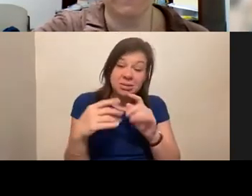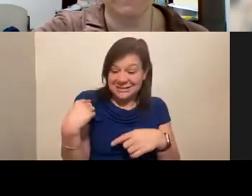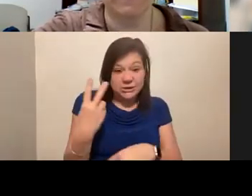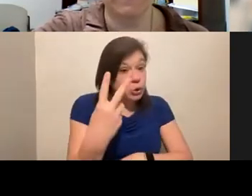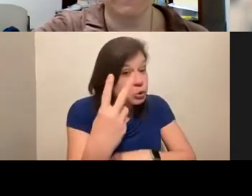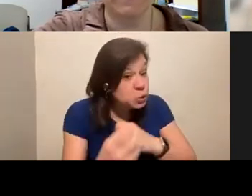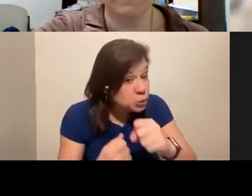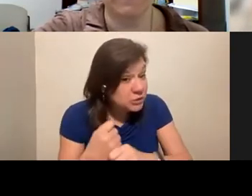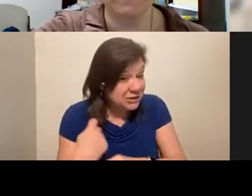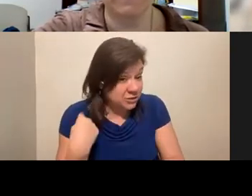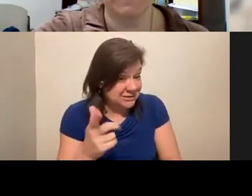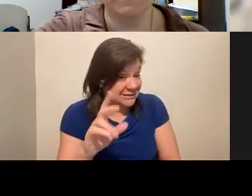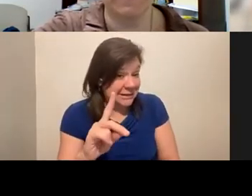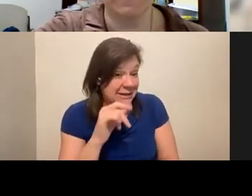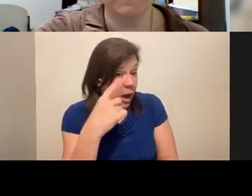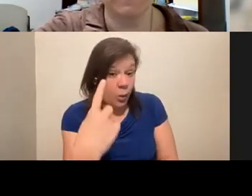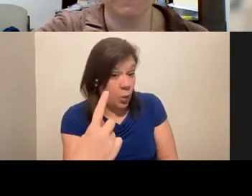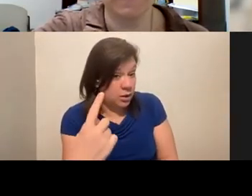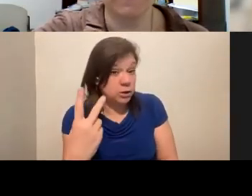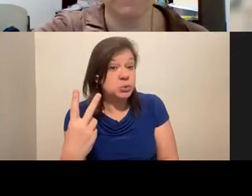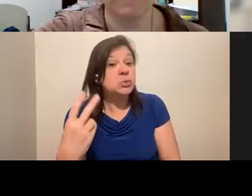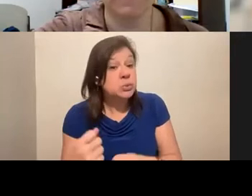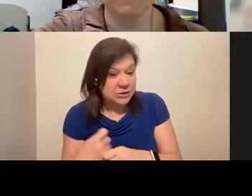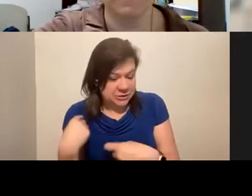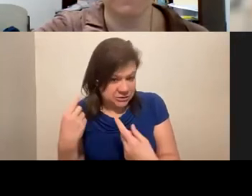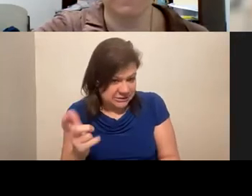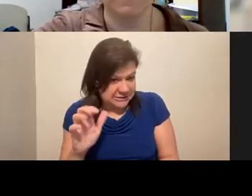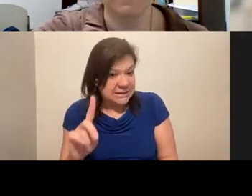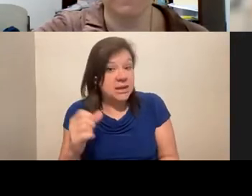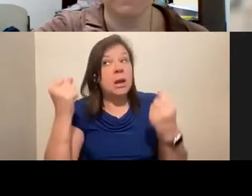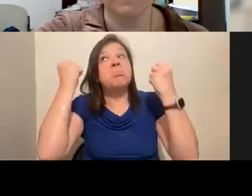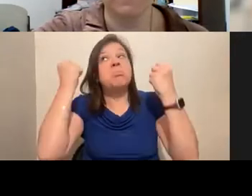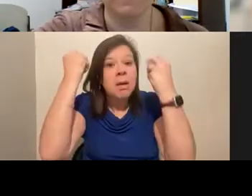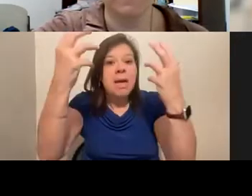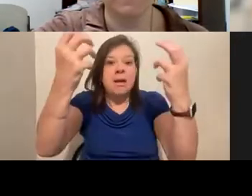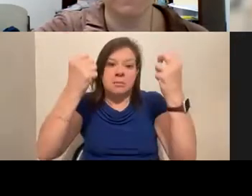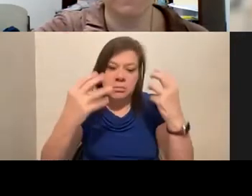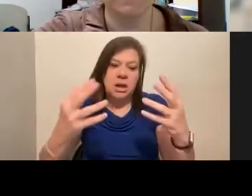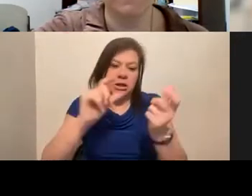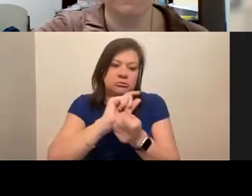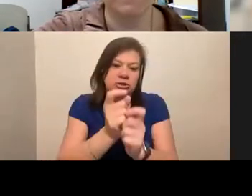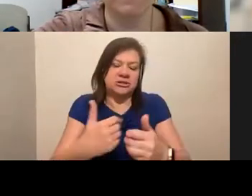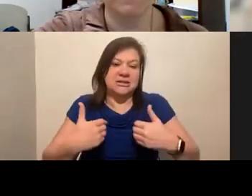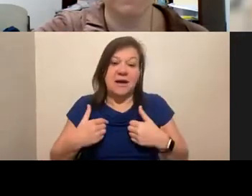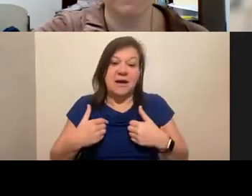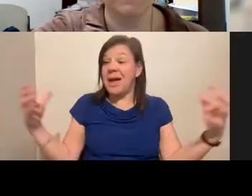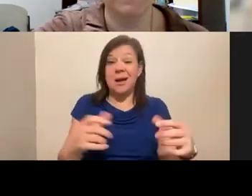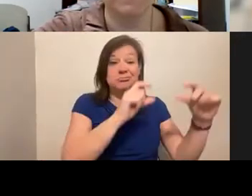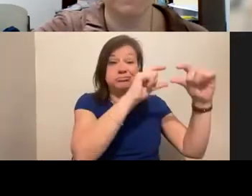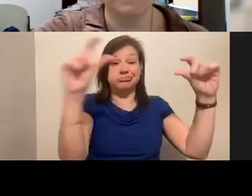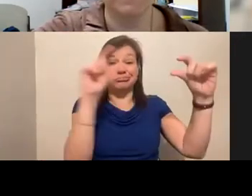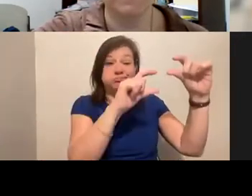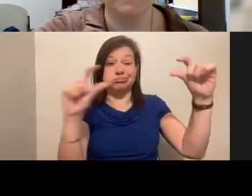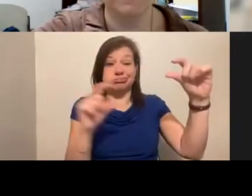since we've had the conference, and there has been much that has changed. And we can gather on a zoom, but to be